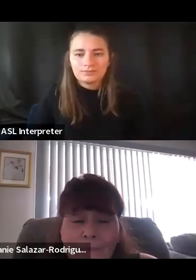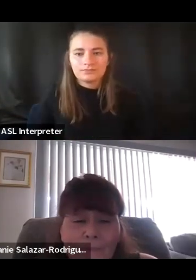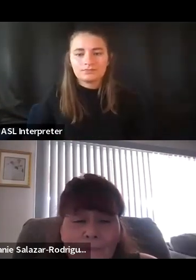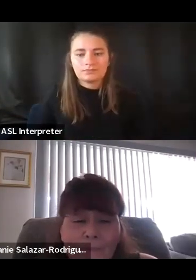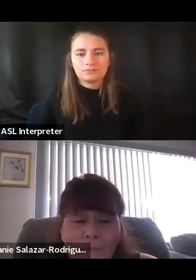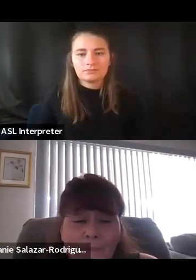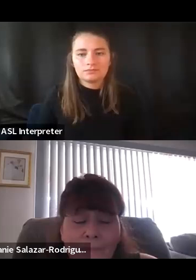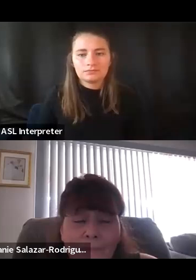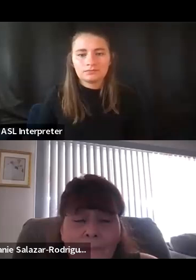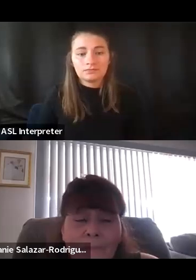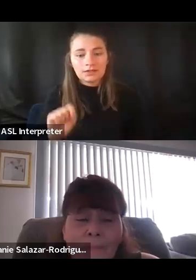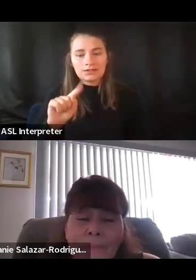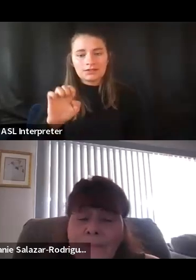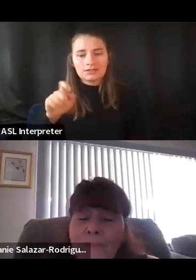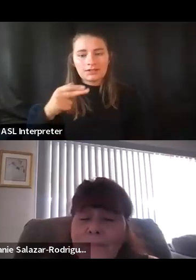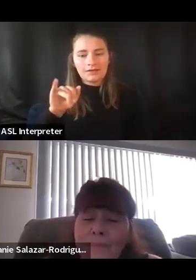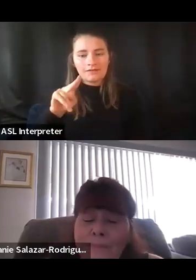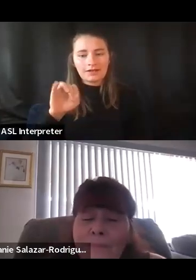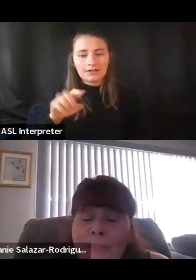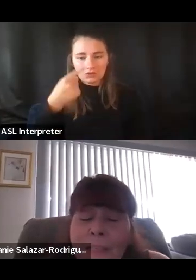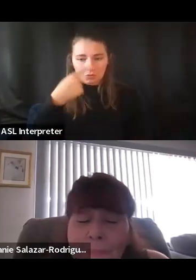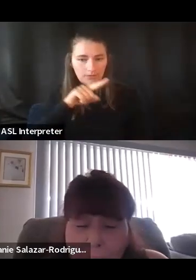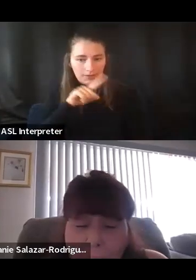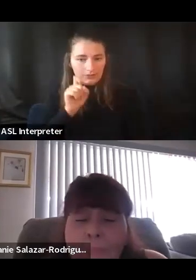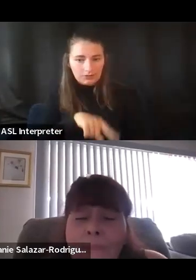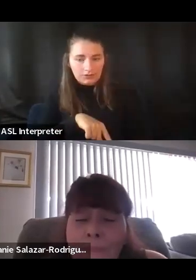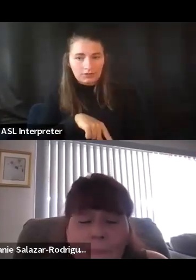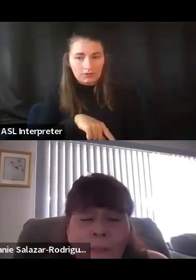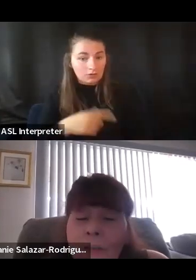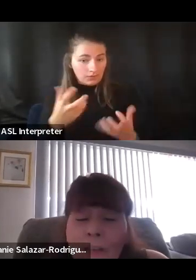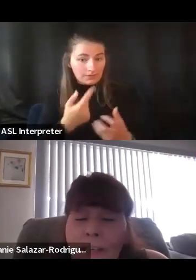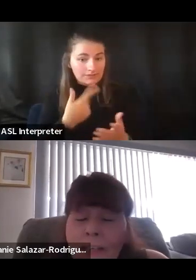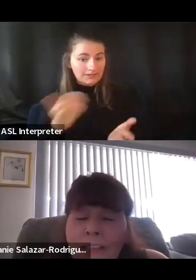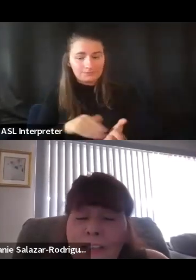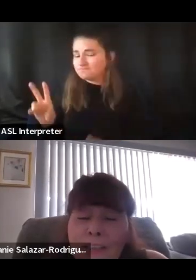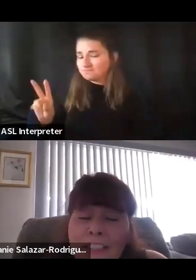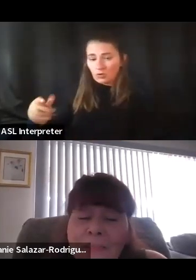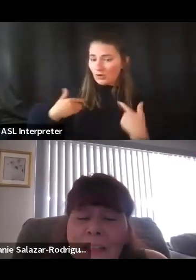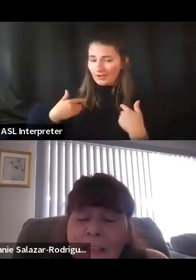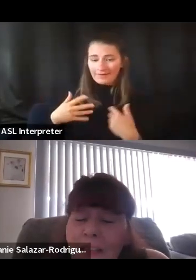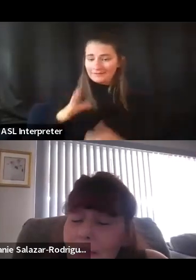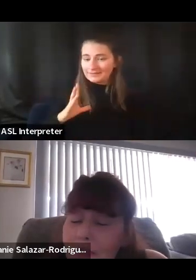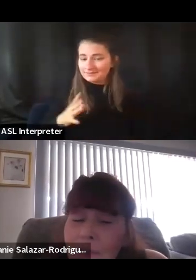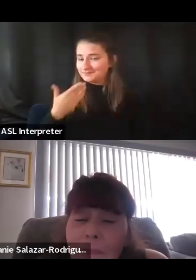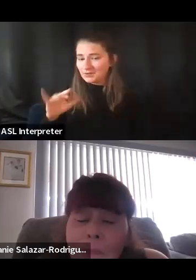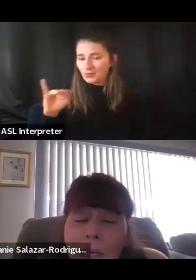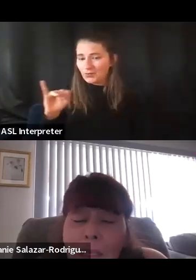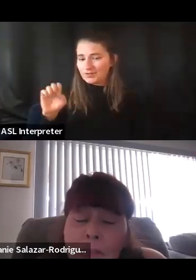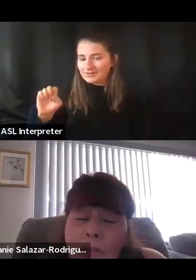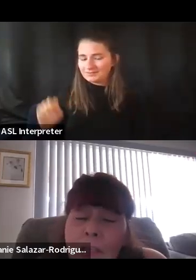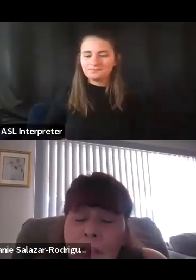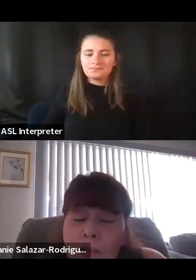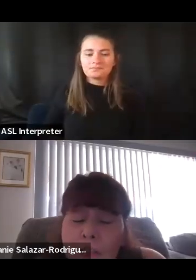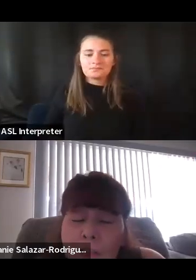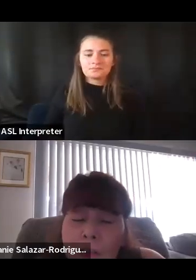Uh, Stephanie, could you answer the question? Do you want me to repeat it? No, no, I got it. Thank you, Jose. Um, my